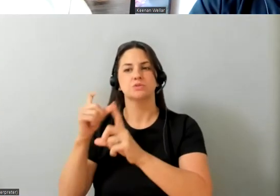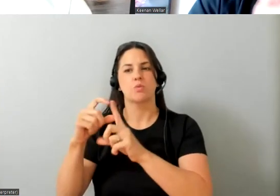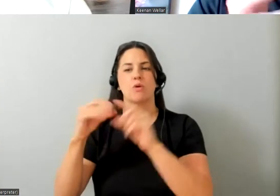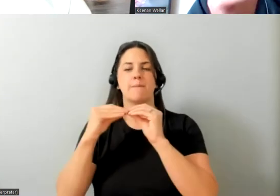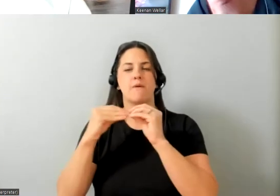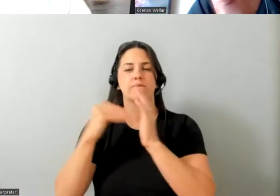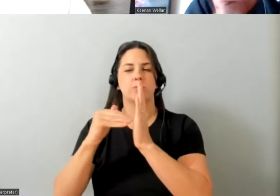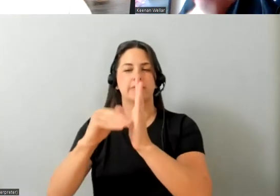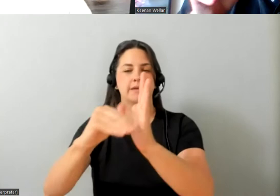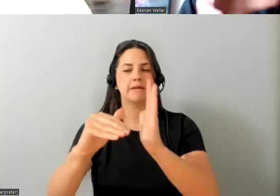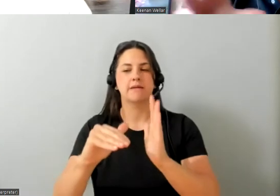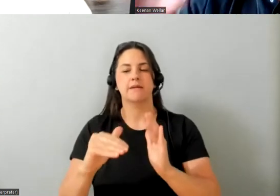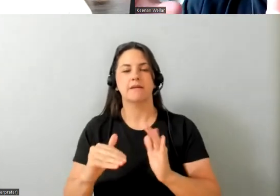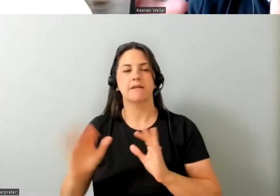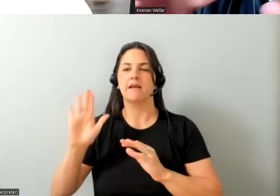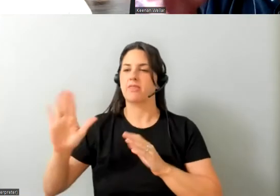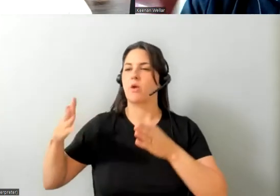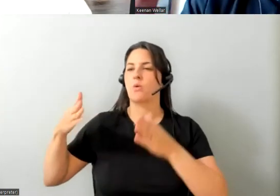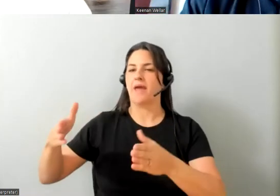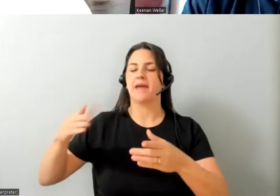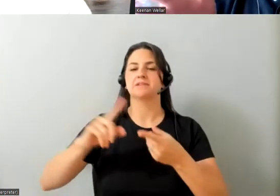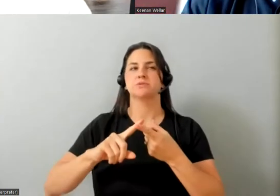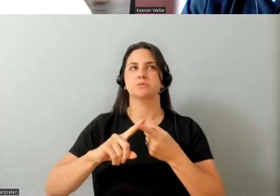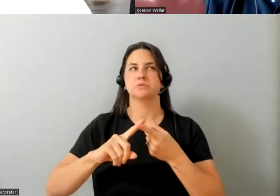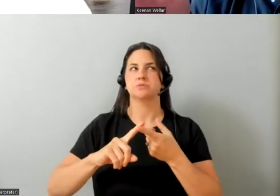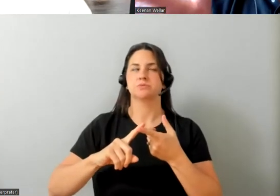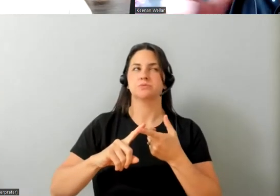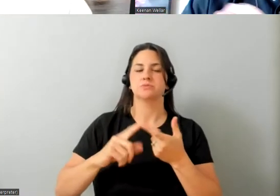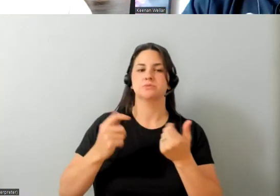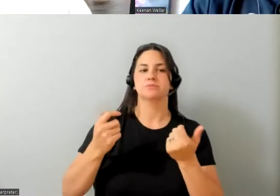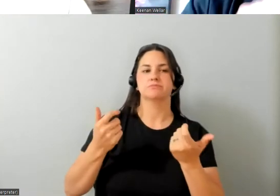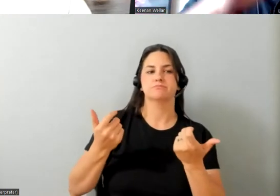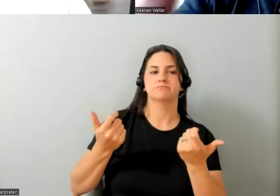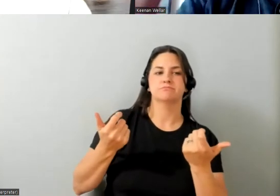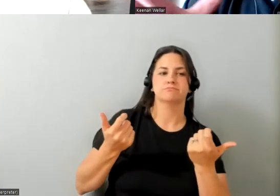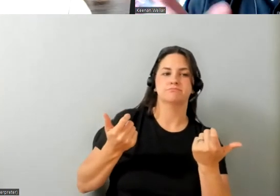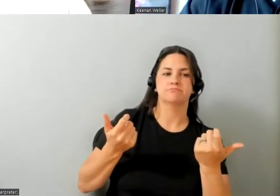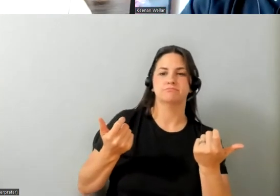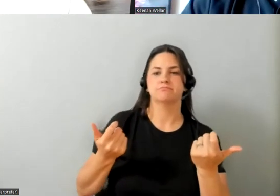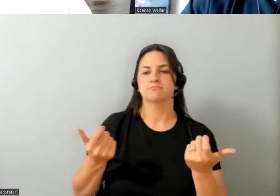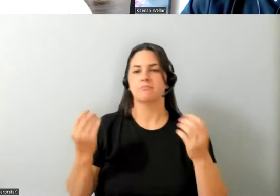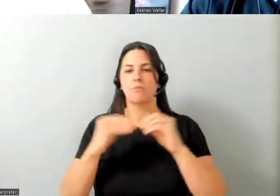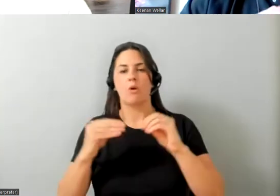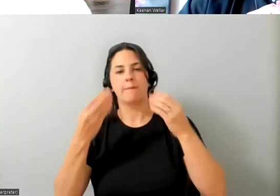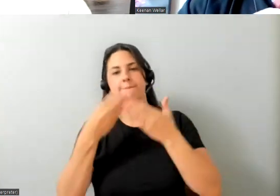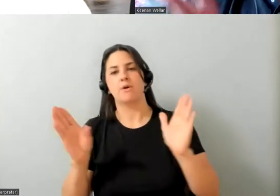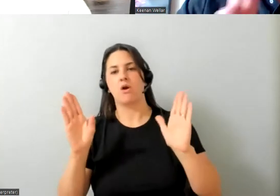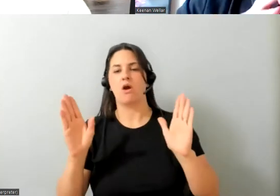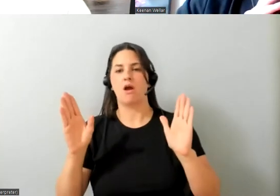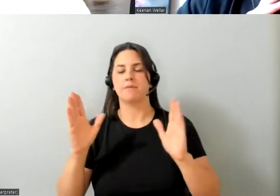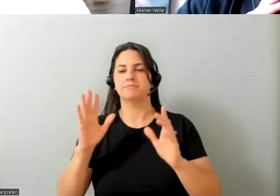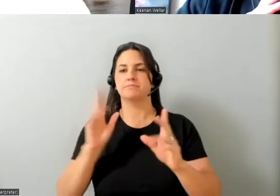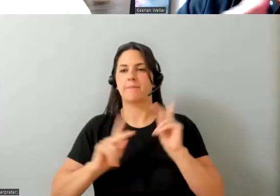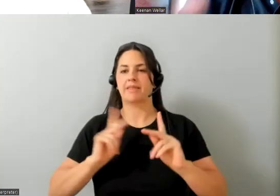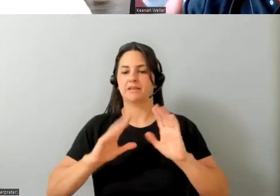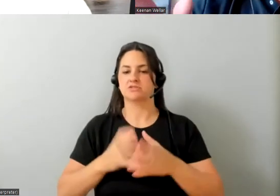frequently because it's it's a it's their way of taking a step towards kind of disaggregating uh from the broader population and just saying something